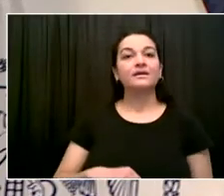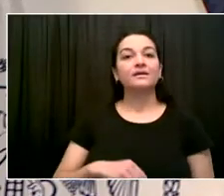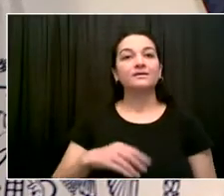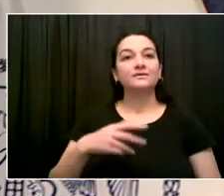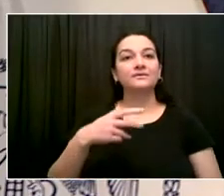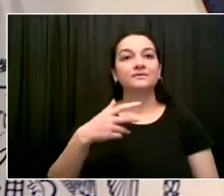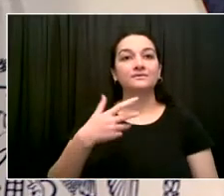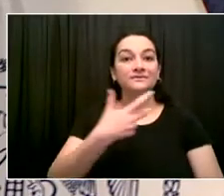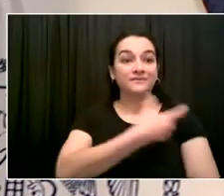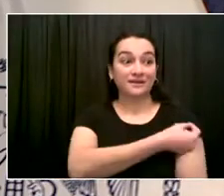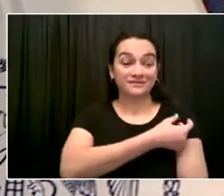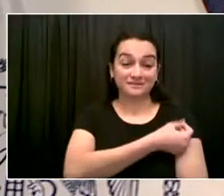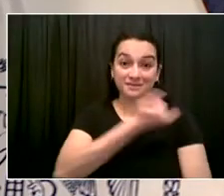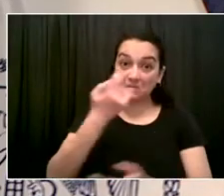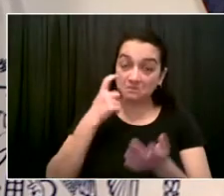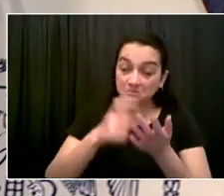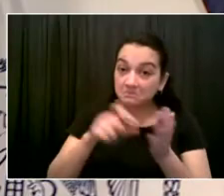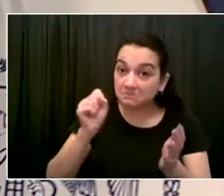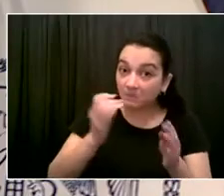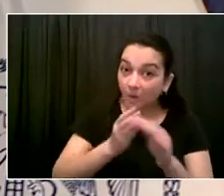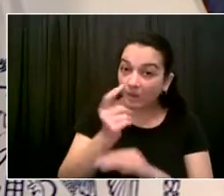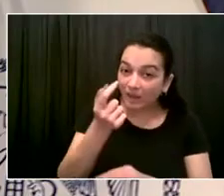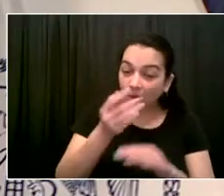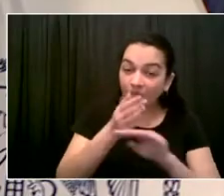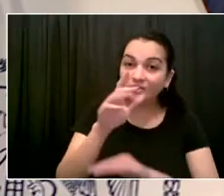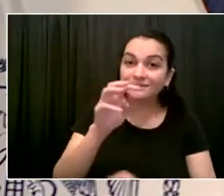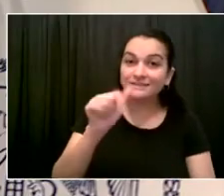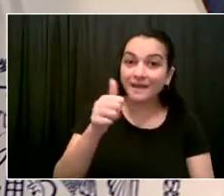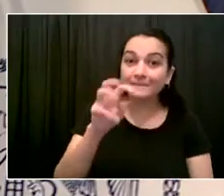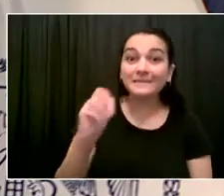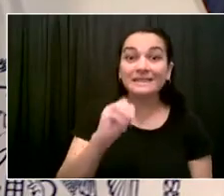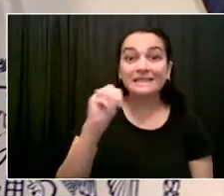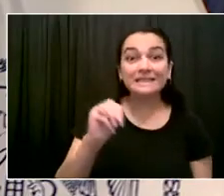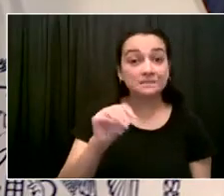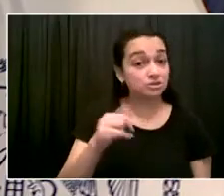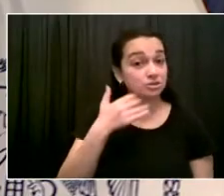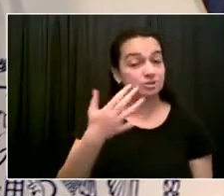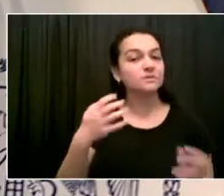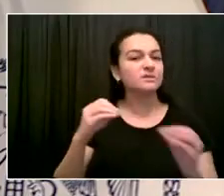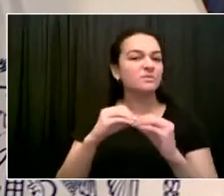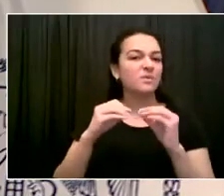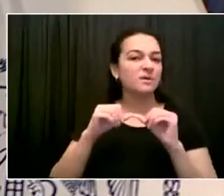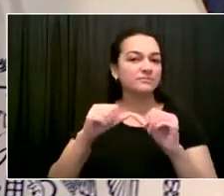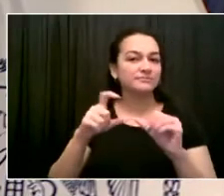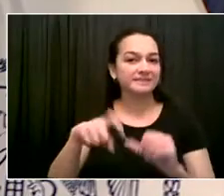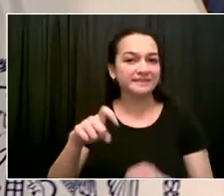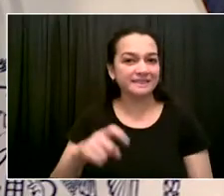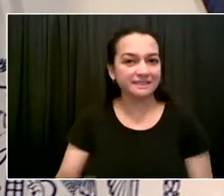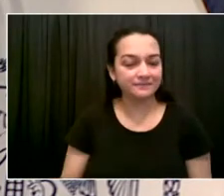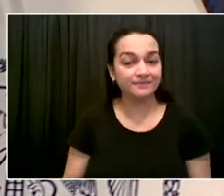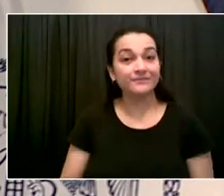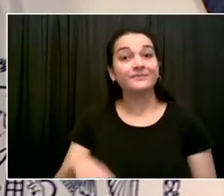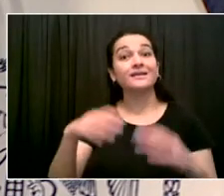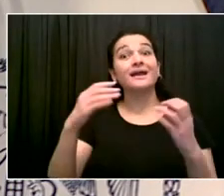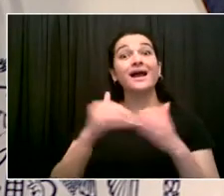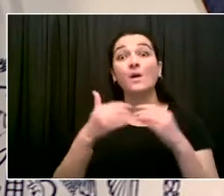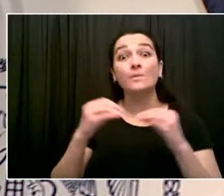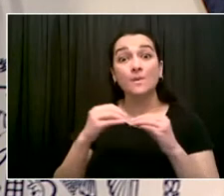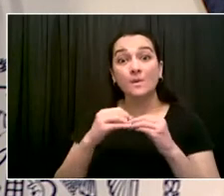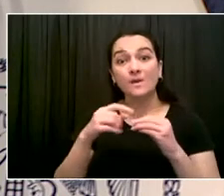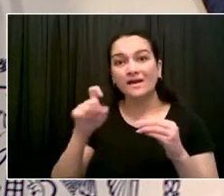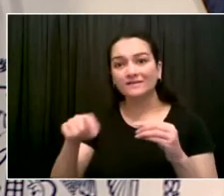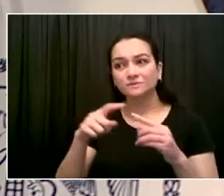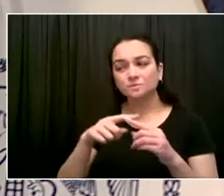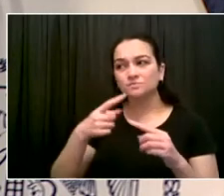I think it'll be the incentive and the mandates working together. We have time for two more for today. The next is Juliette from